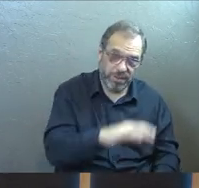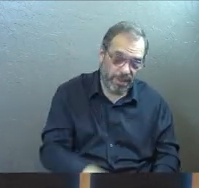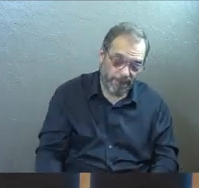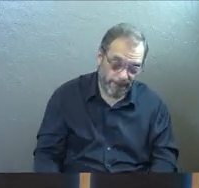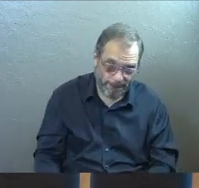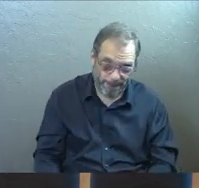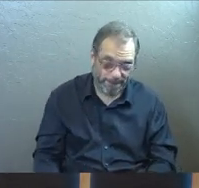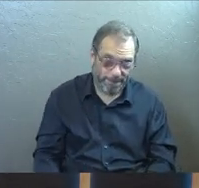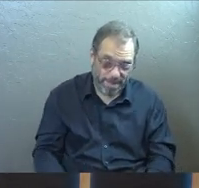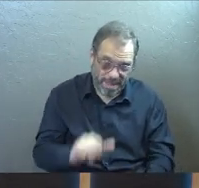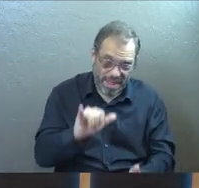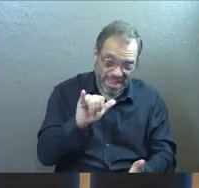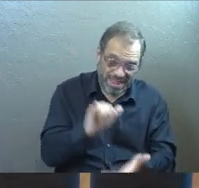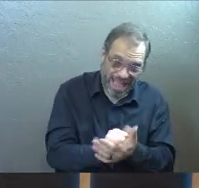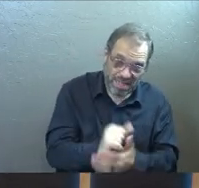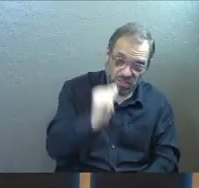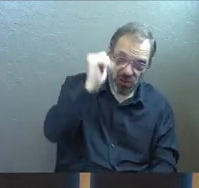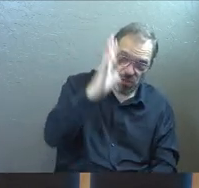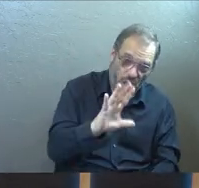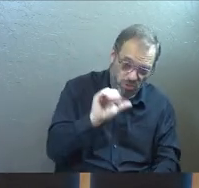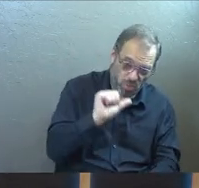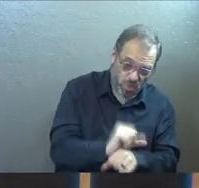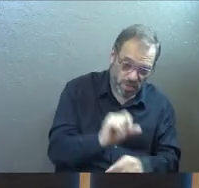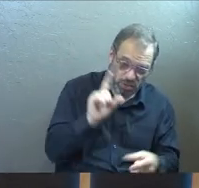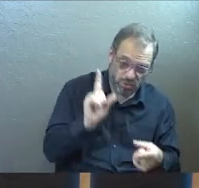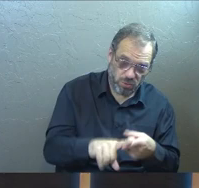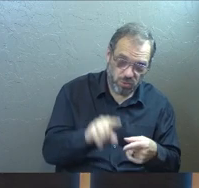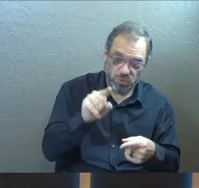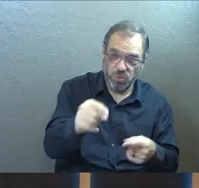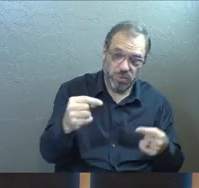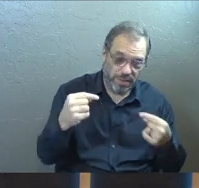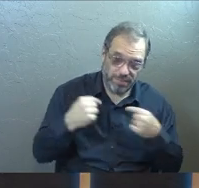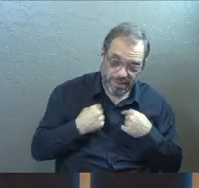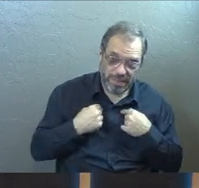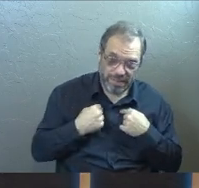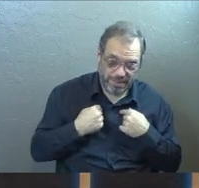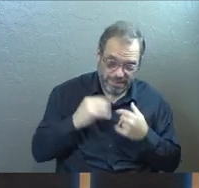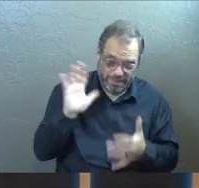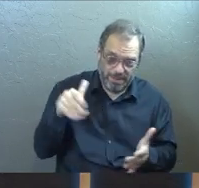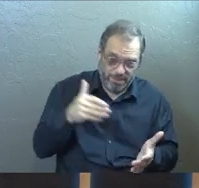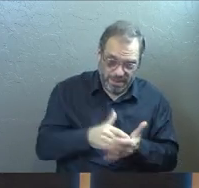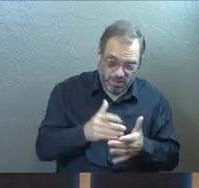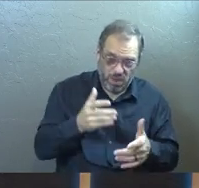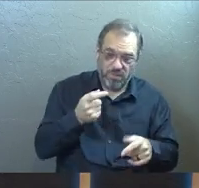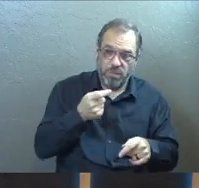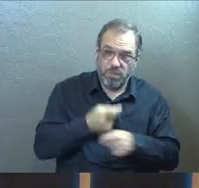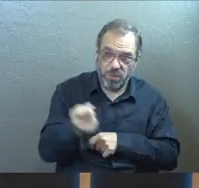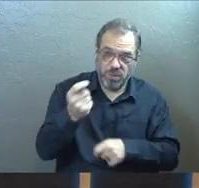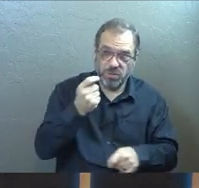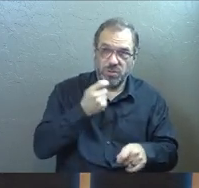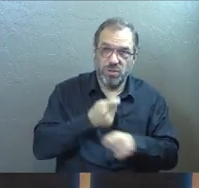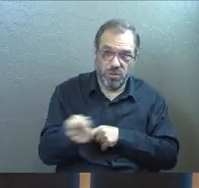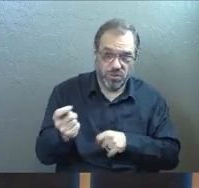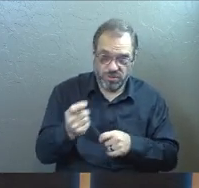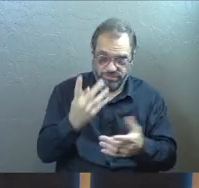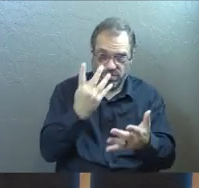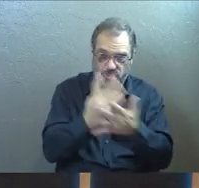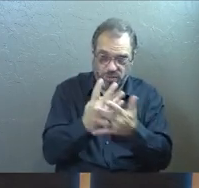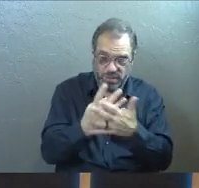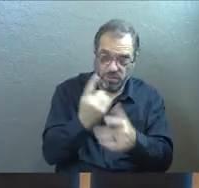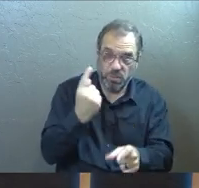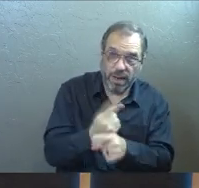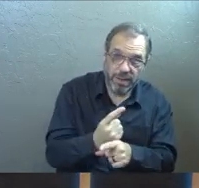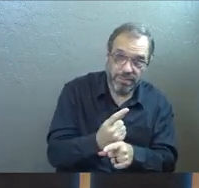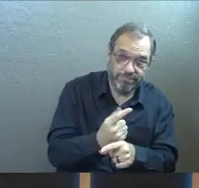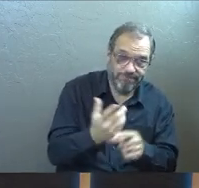congregations. Because that's what God does to us in the midst of persecution, in the midst of prison, doesn't he?